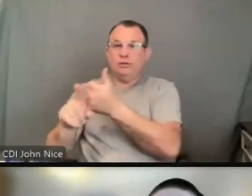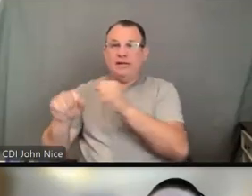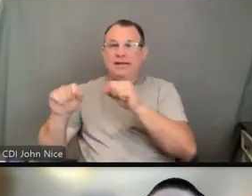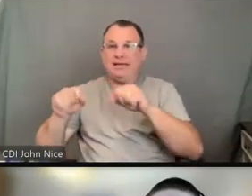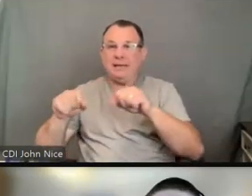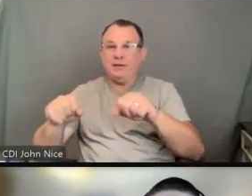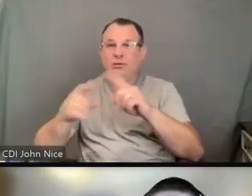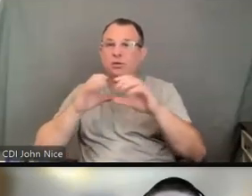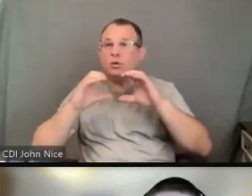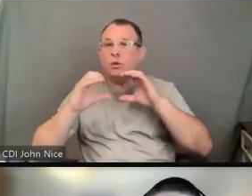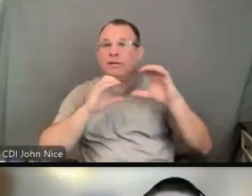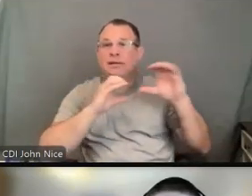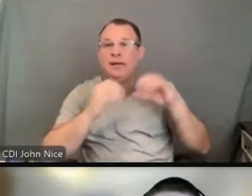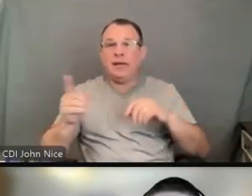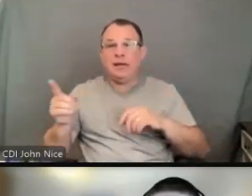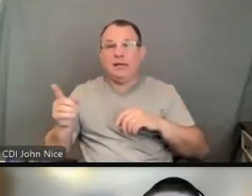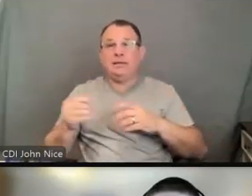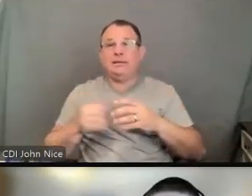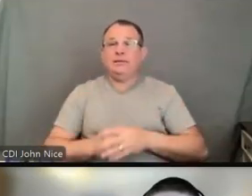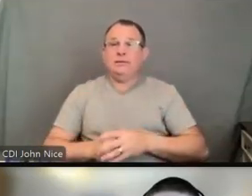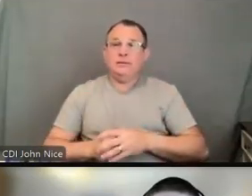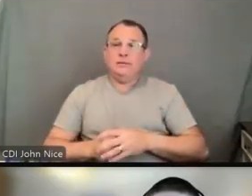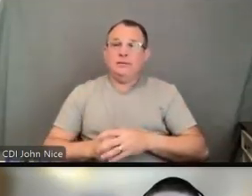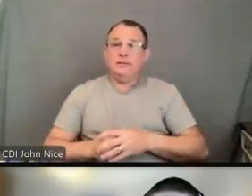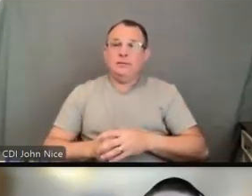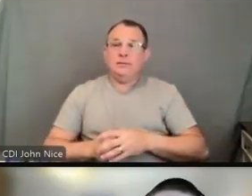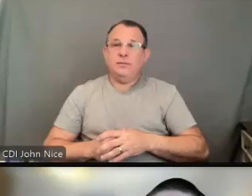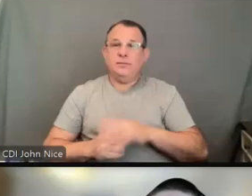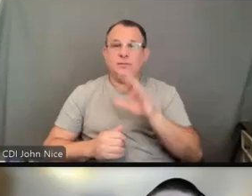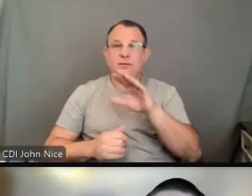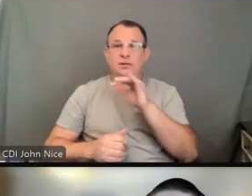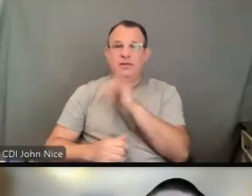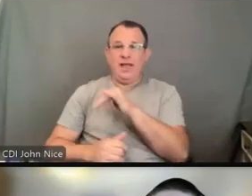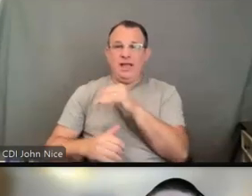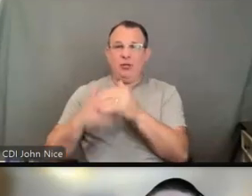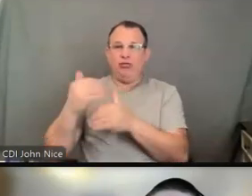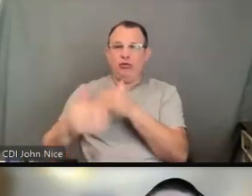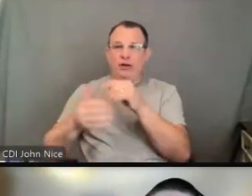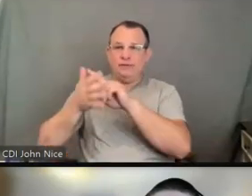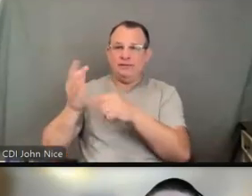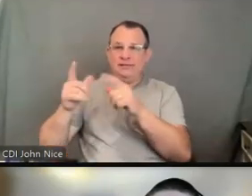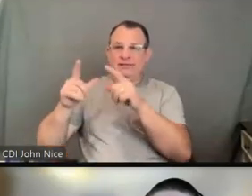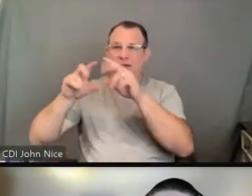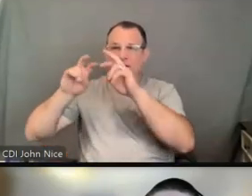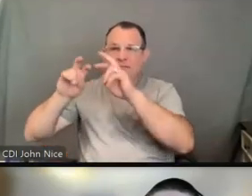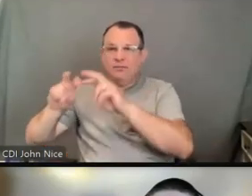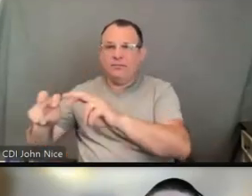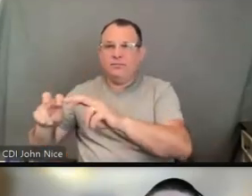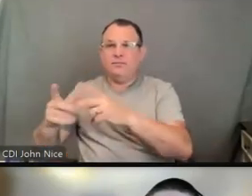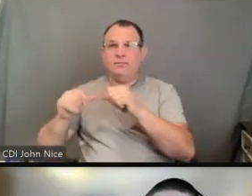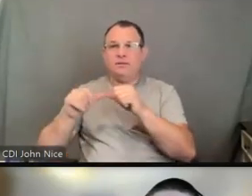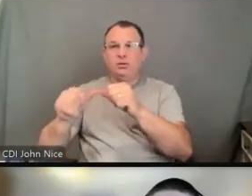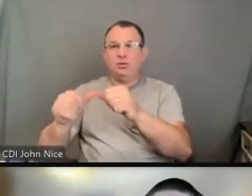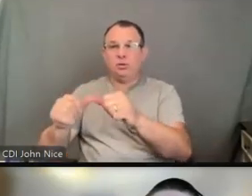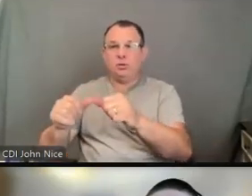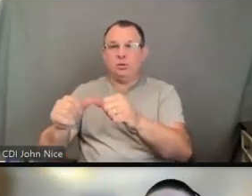And it's an ongoing assessment process. So no hospital or no nursing home